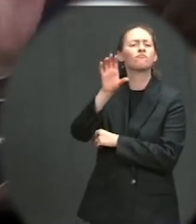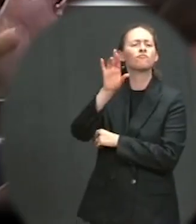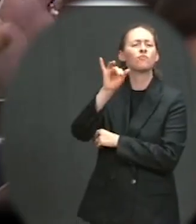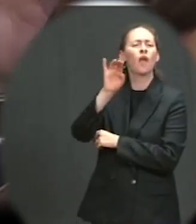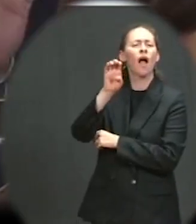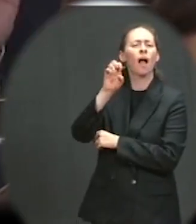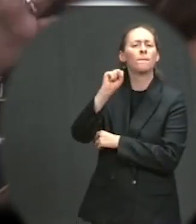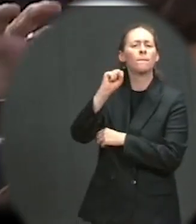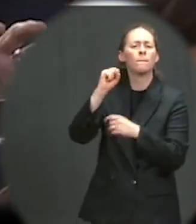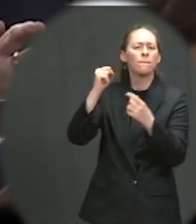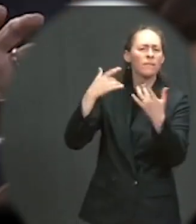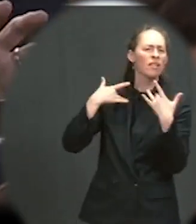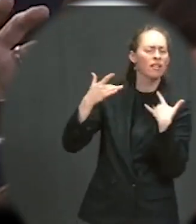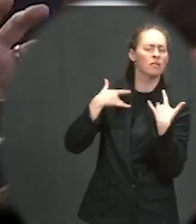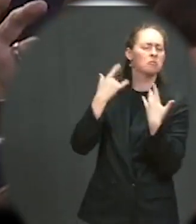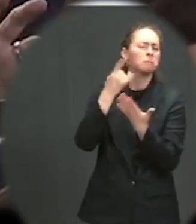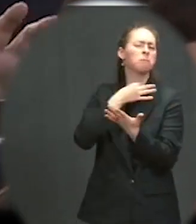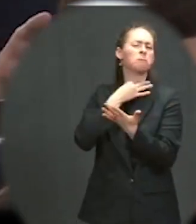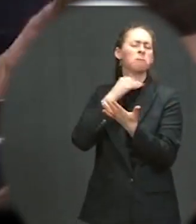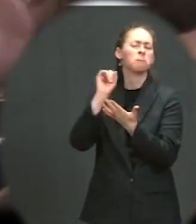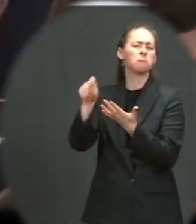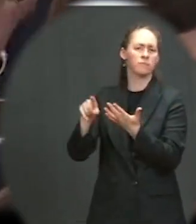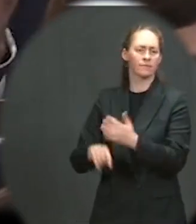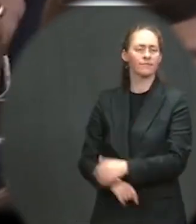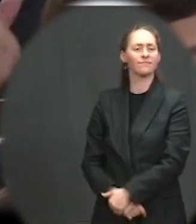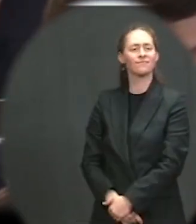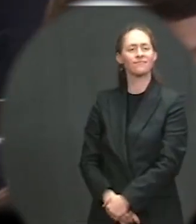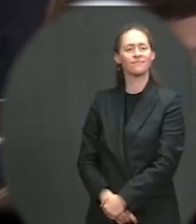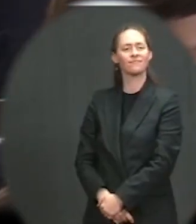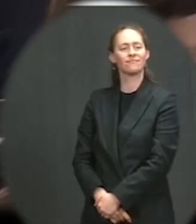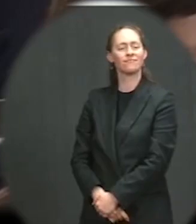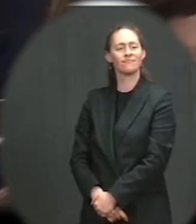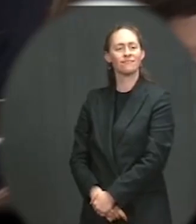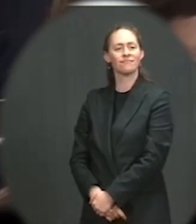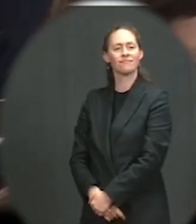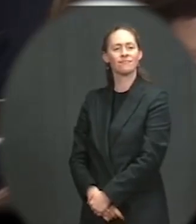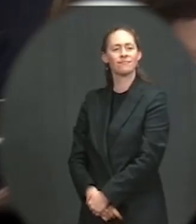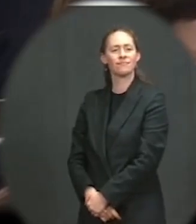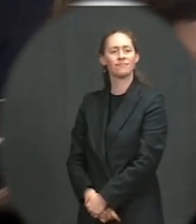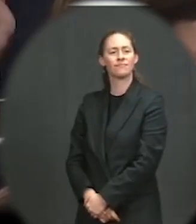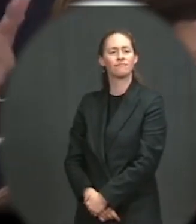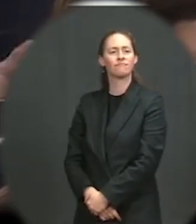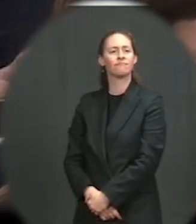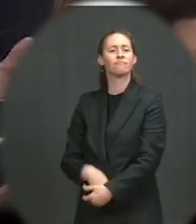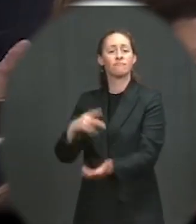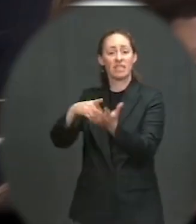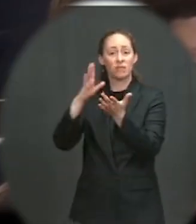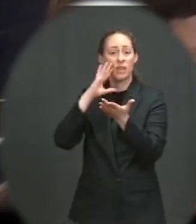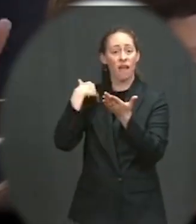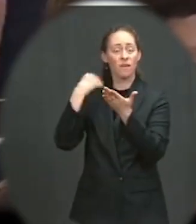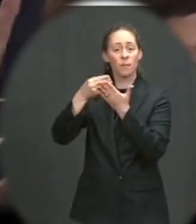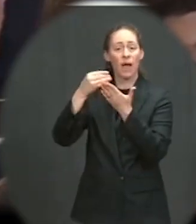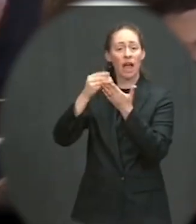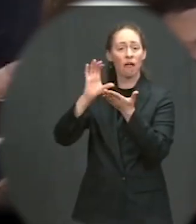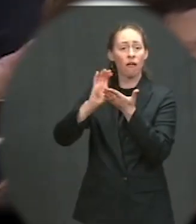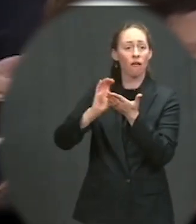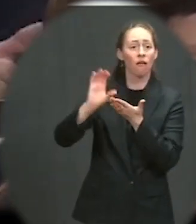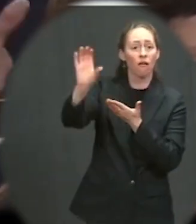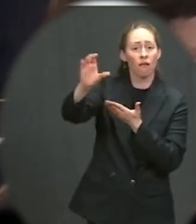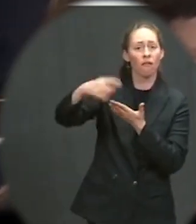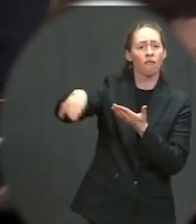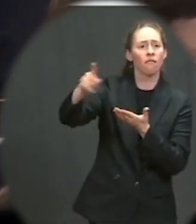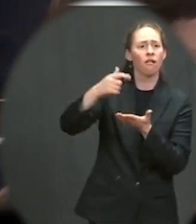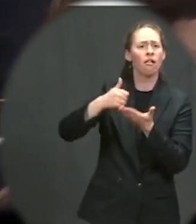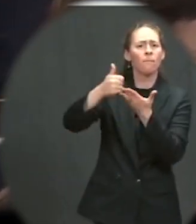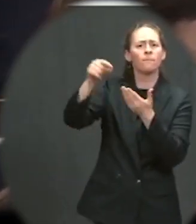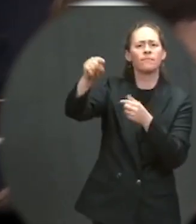redirecting some of the relief aid to these measures, and it gives wide latitude for spending that money in certain areas. But the Biden administration